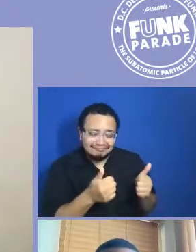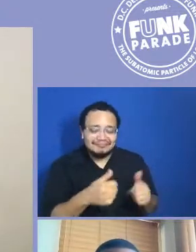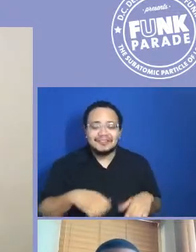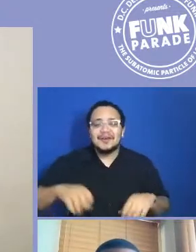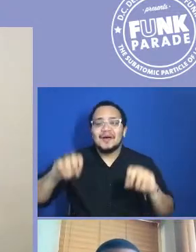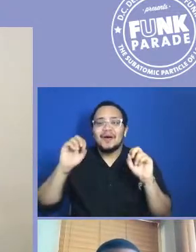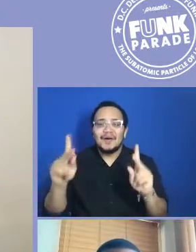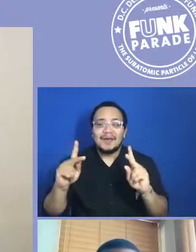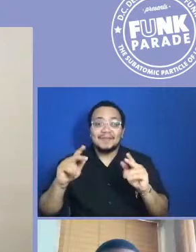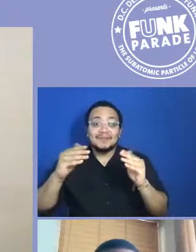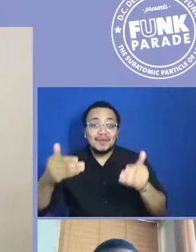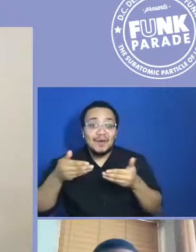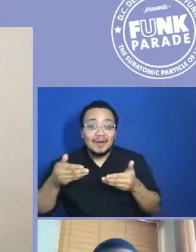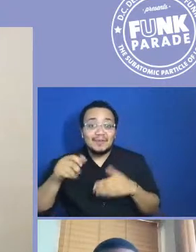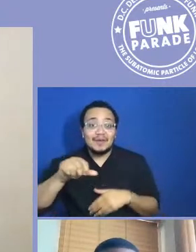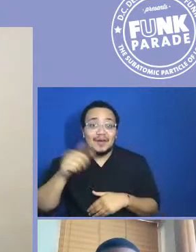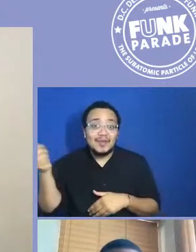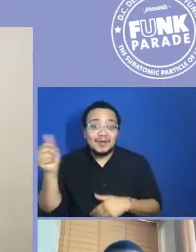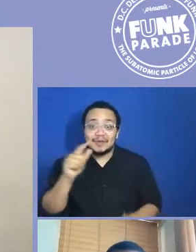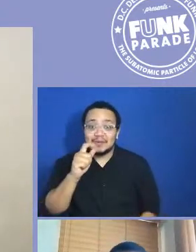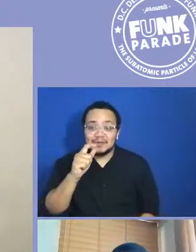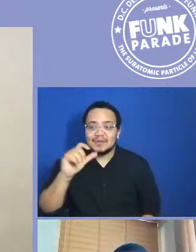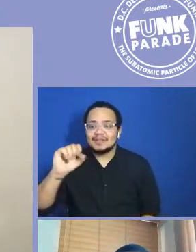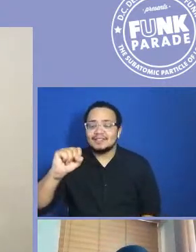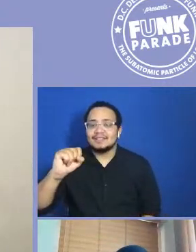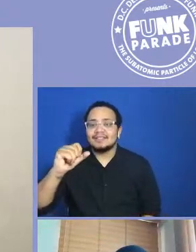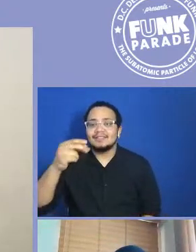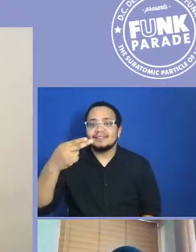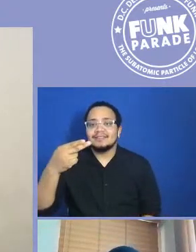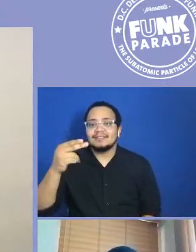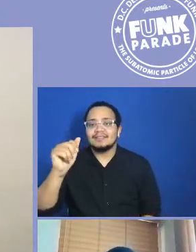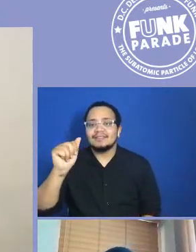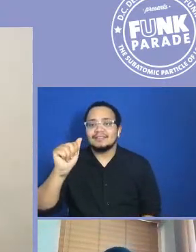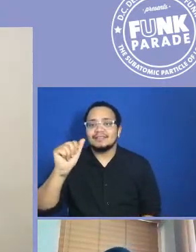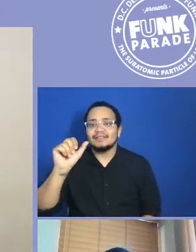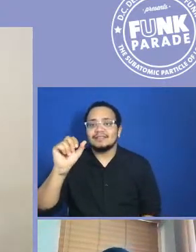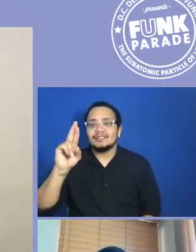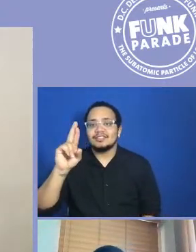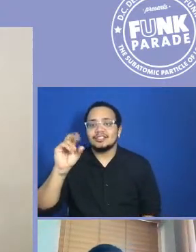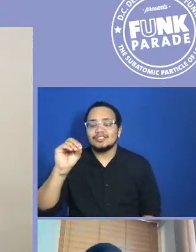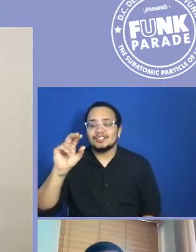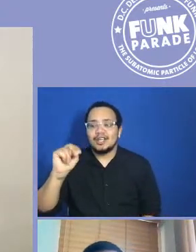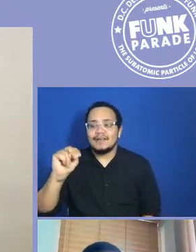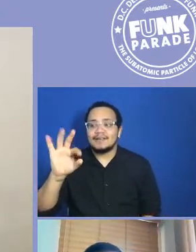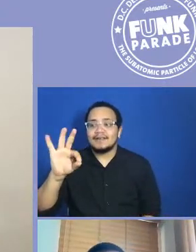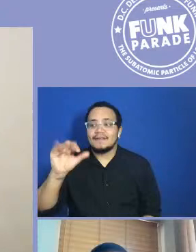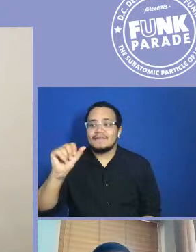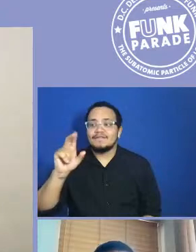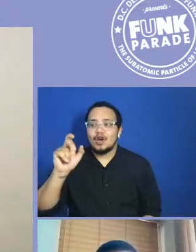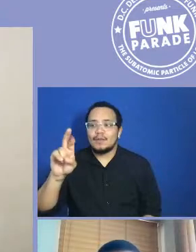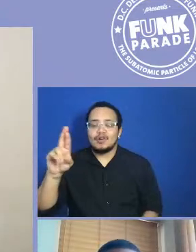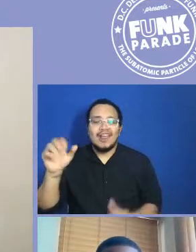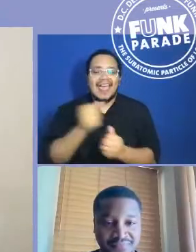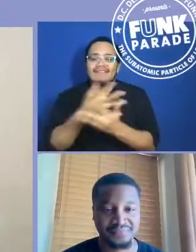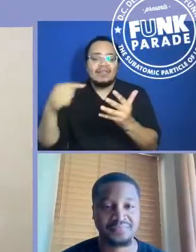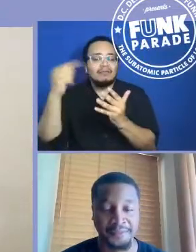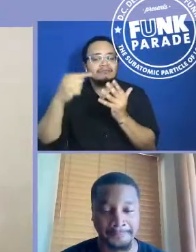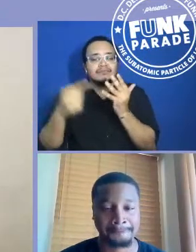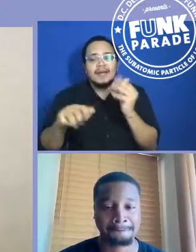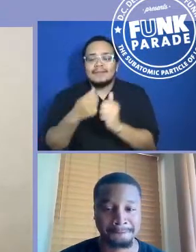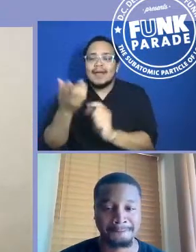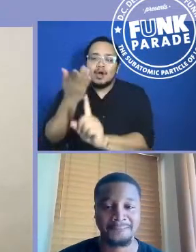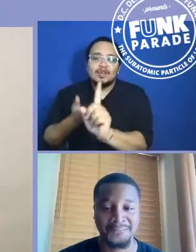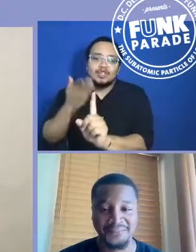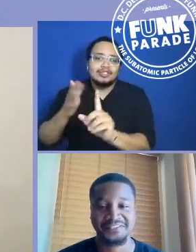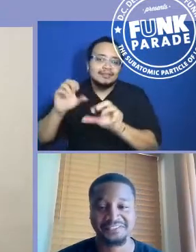time and welcome our other guest, Sharon Farmer. And what I tell you, everything about her is amazing, right? She went